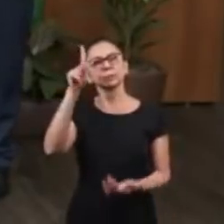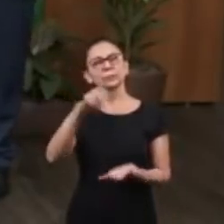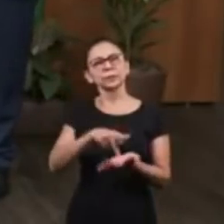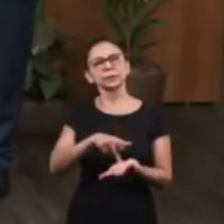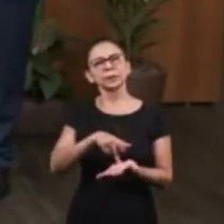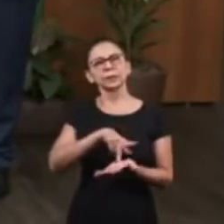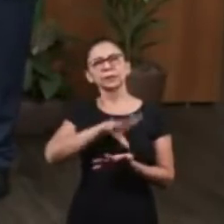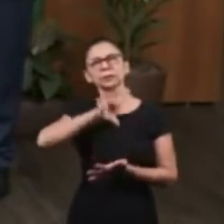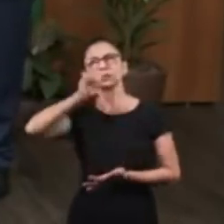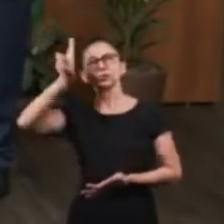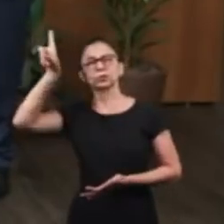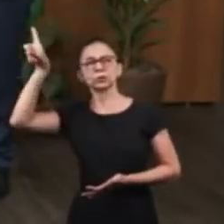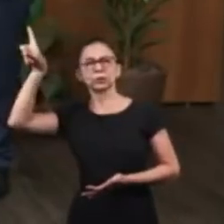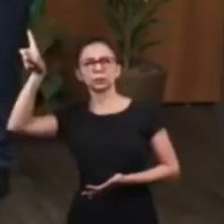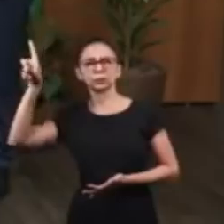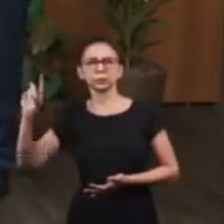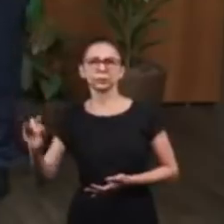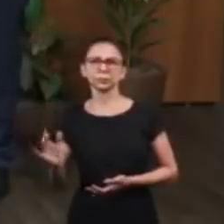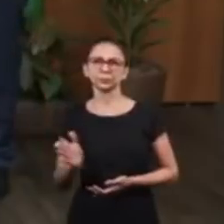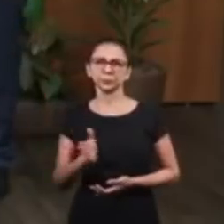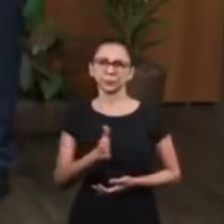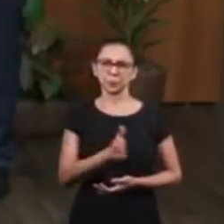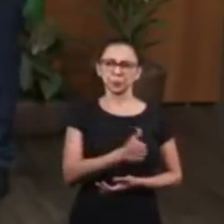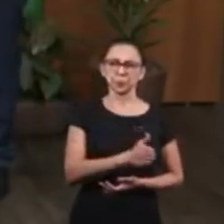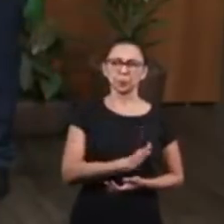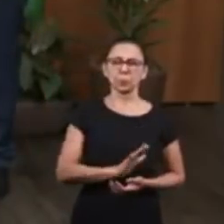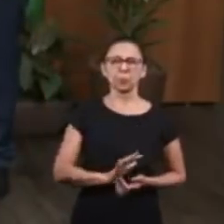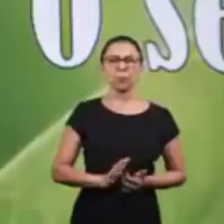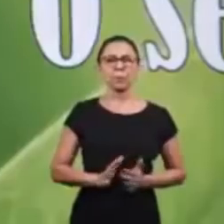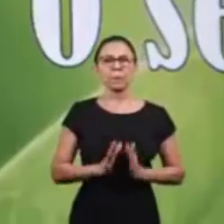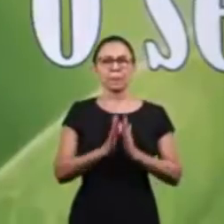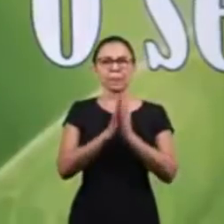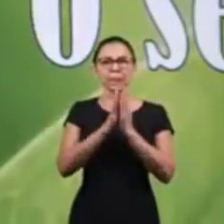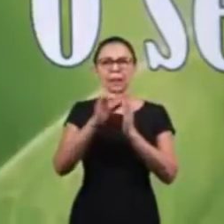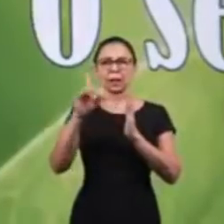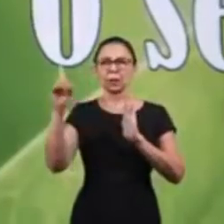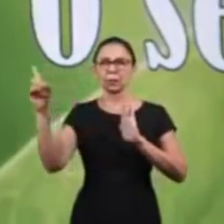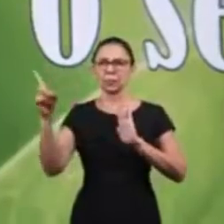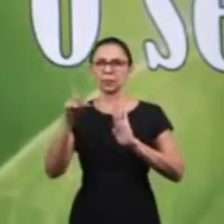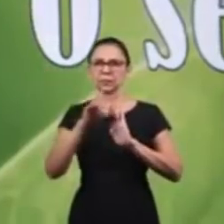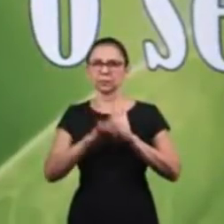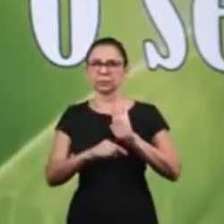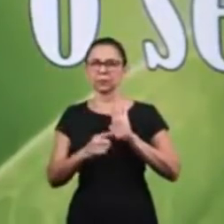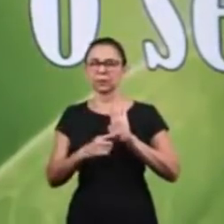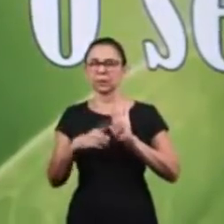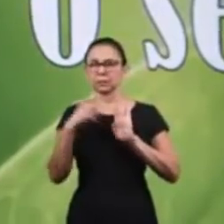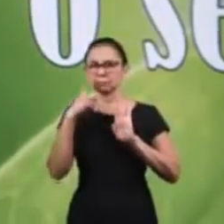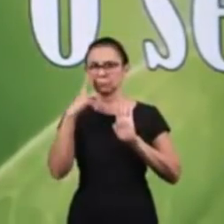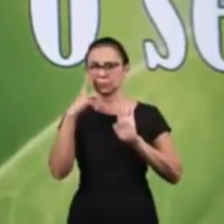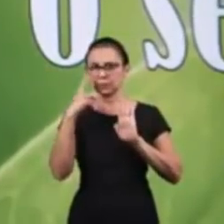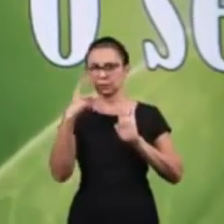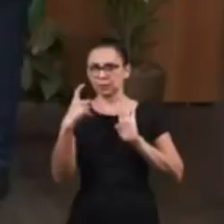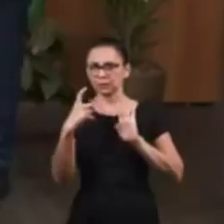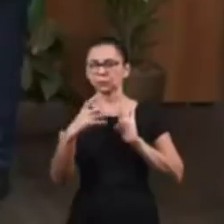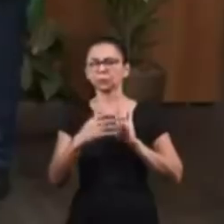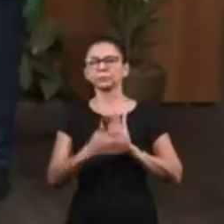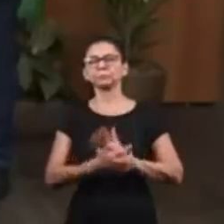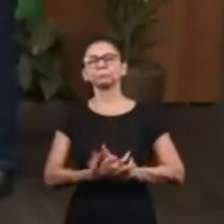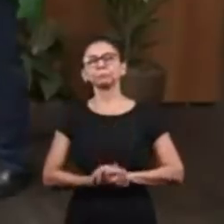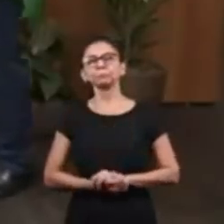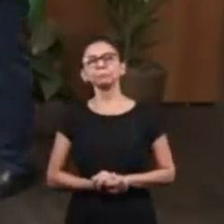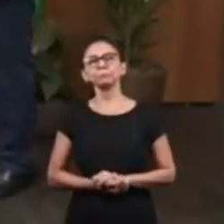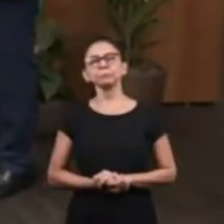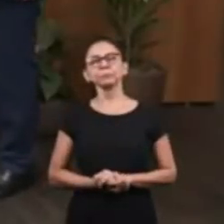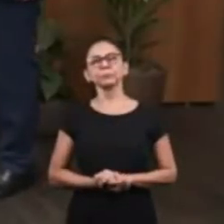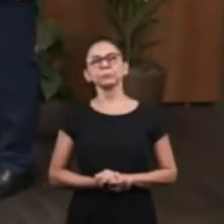What does he have to do in order to recognize God's value to him? The word of God has a very interesting answer to